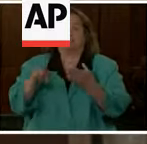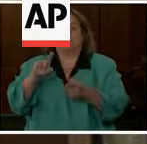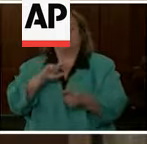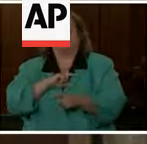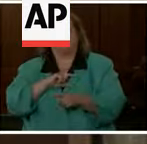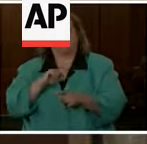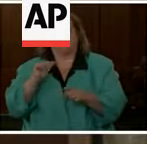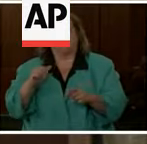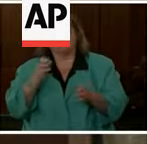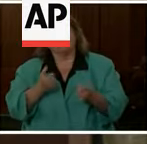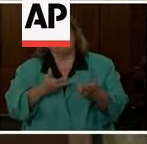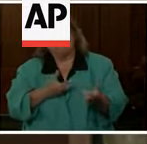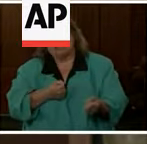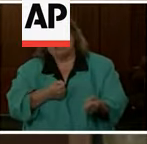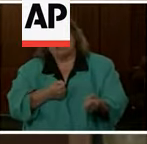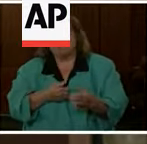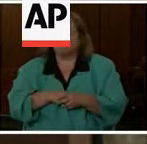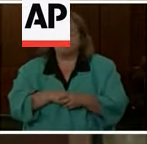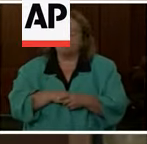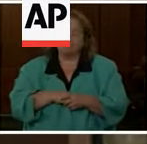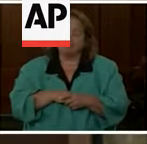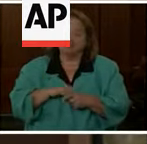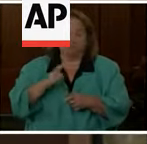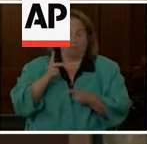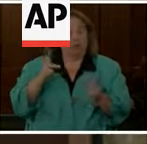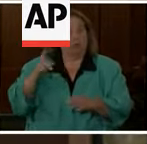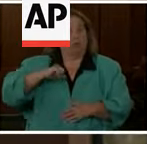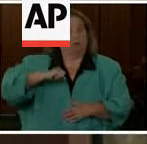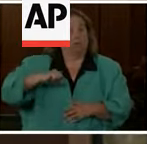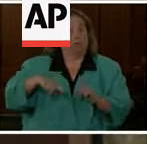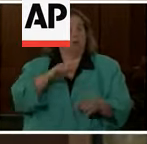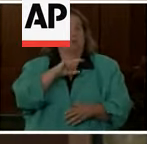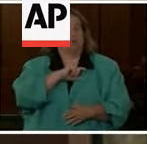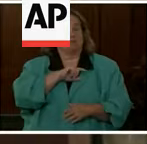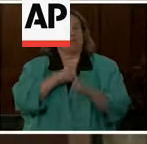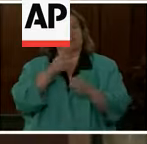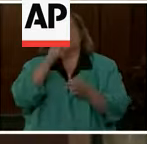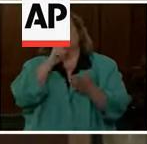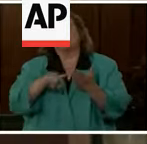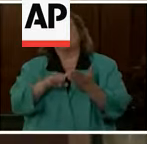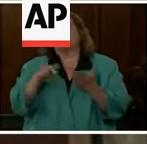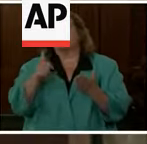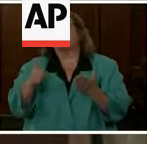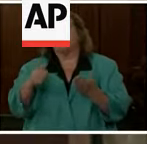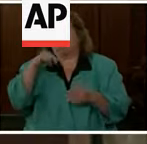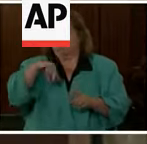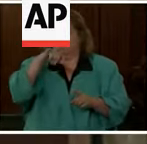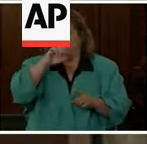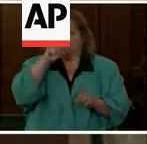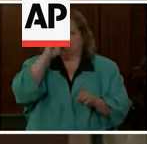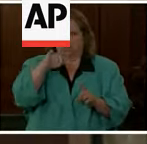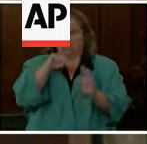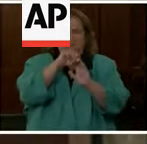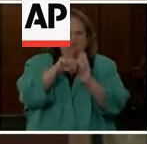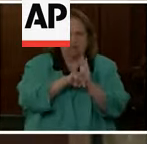So the question is with skepticism out there about law enforcement, how they investigate themselves. This is the Kentucky State Police